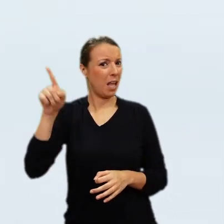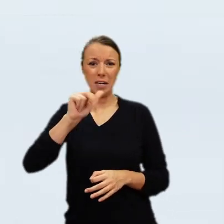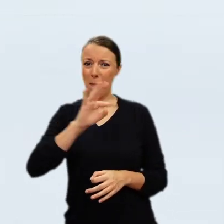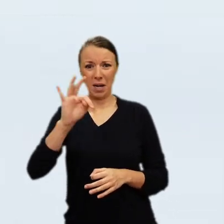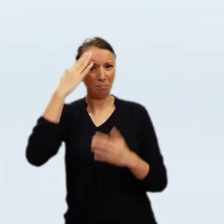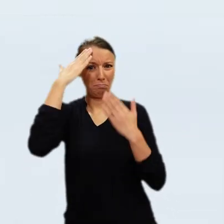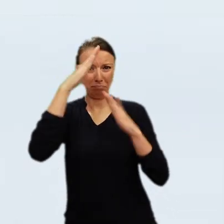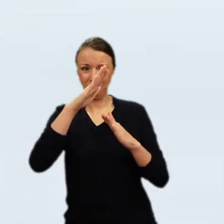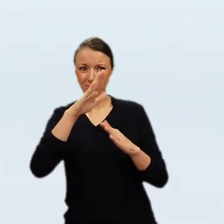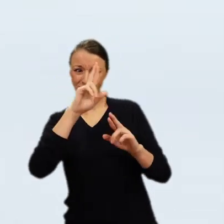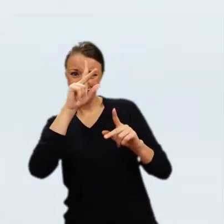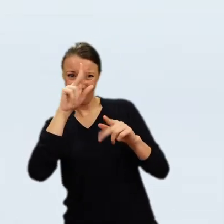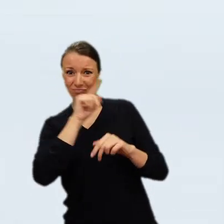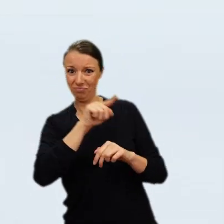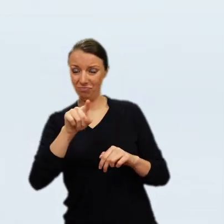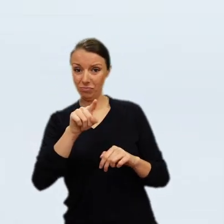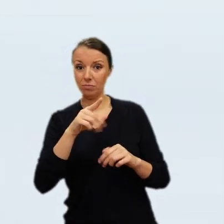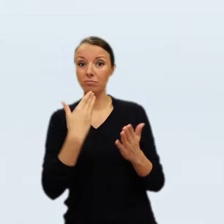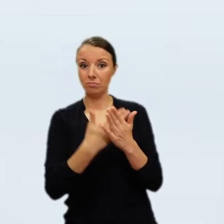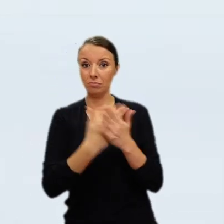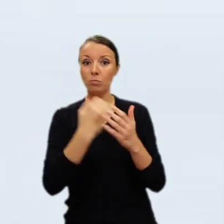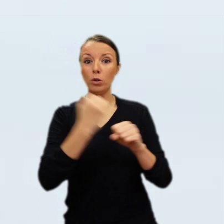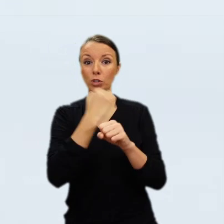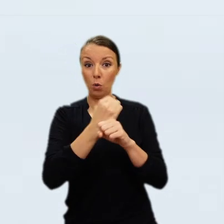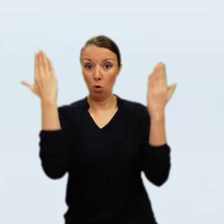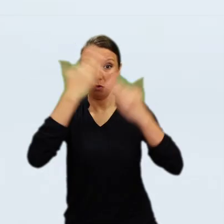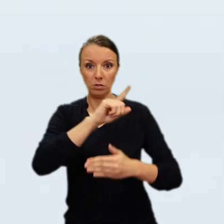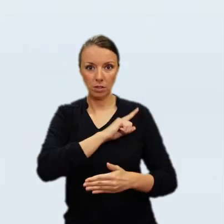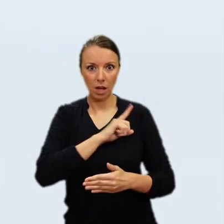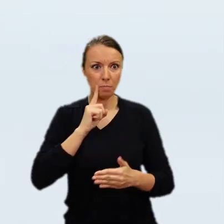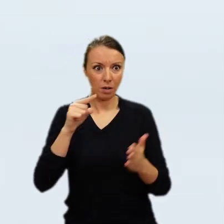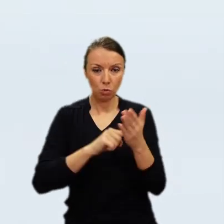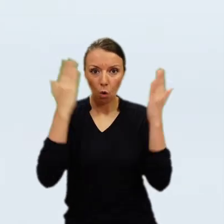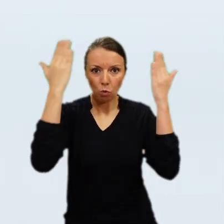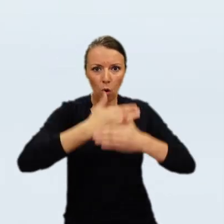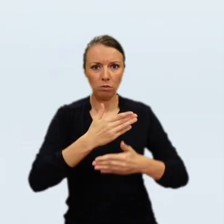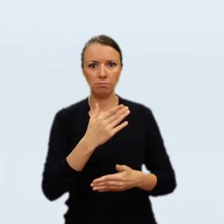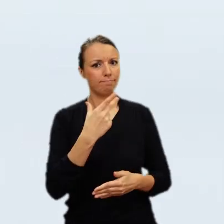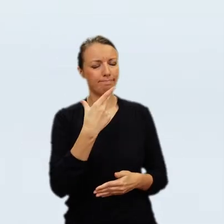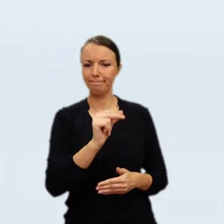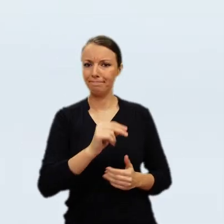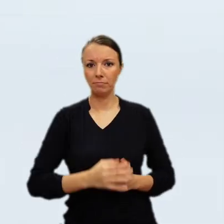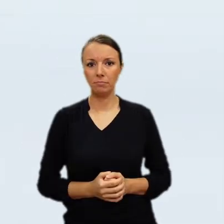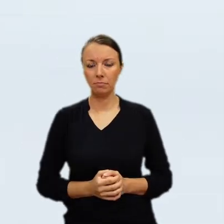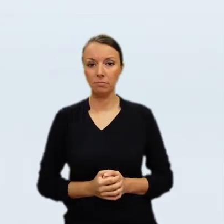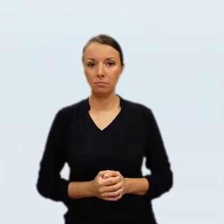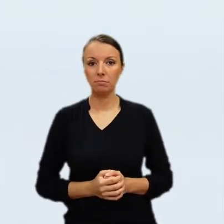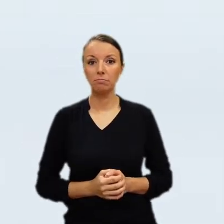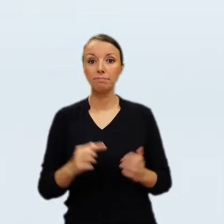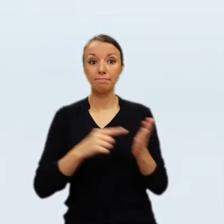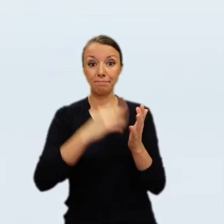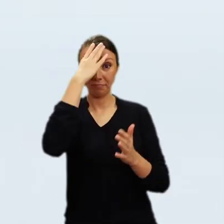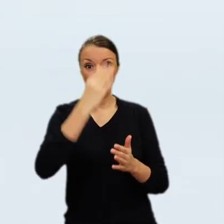-called Nightwatch, and let's start by saying that the scene is in fact not set at night at all, but it is meant to represent a day scene,